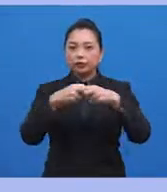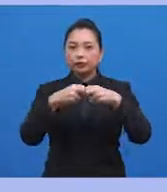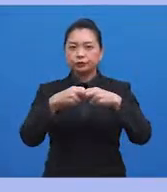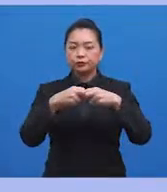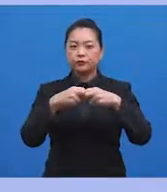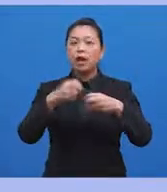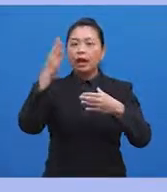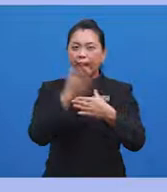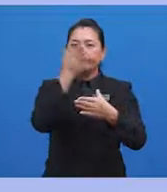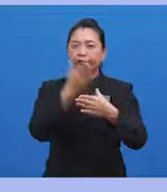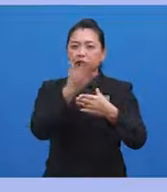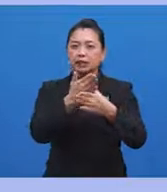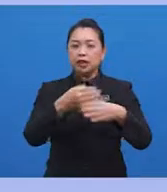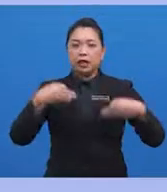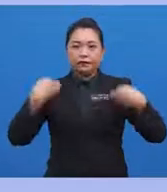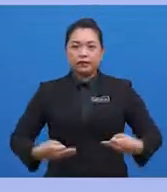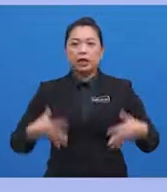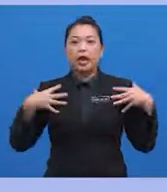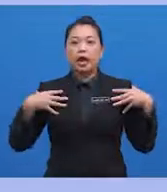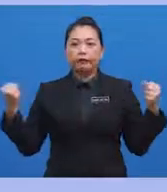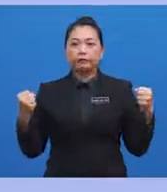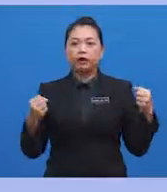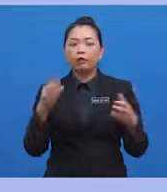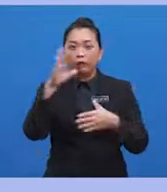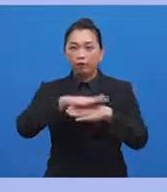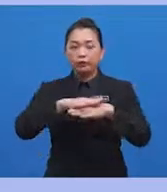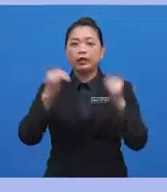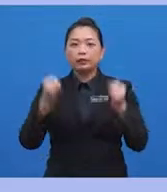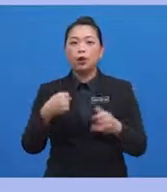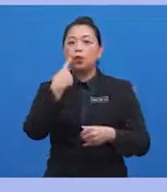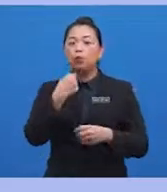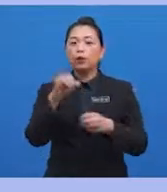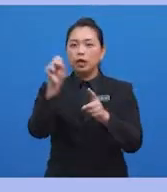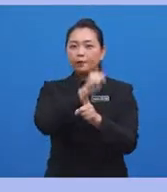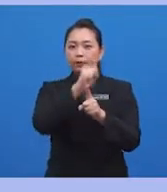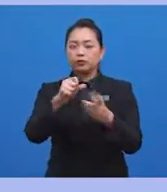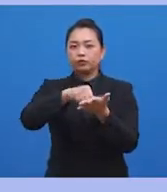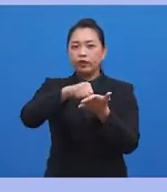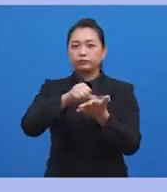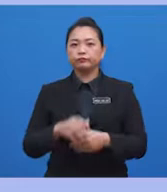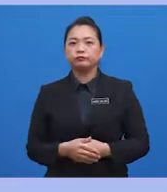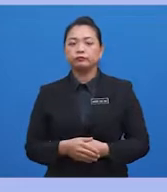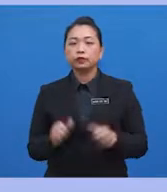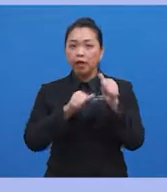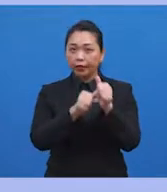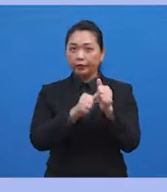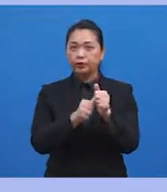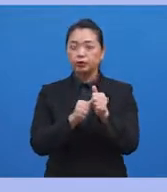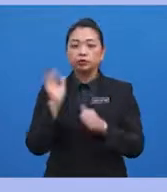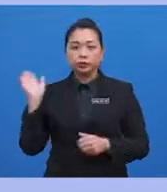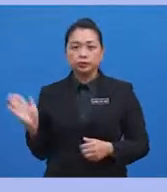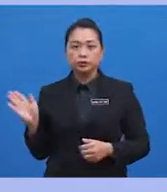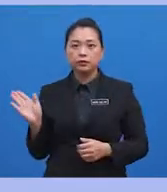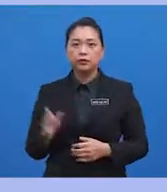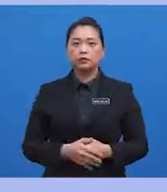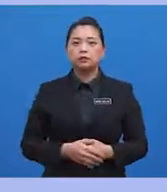health of the individual who is abusing drugs over a sustained period of time. Now, according to the National Institute of Drug